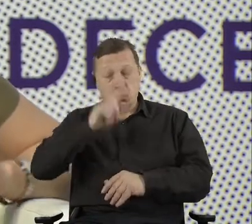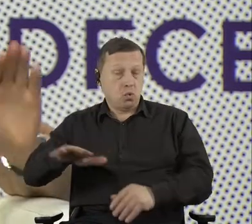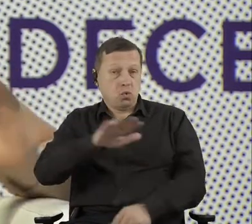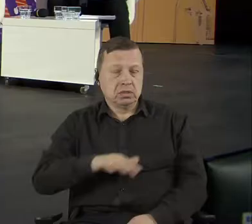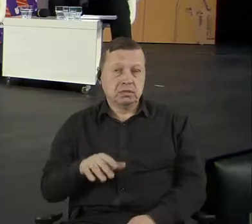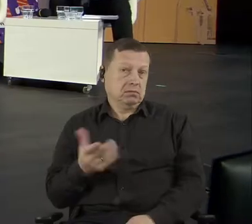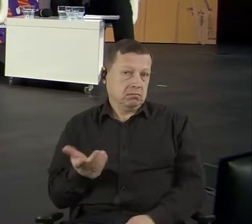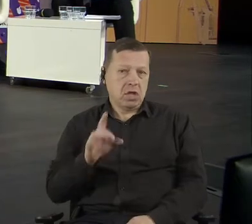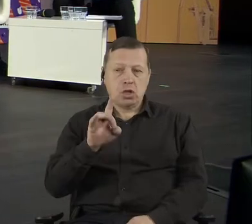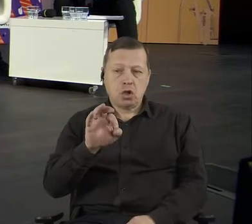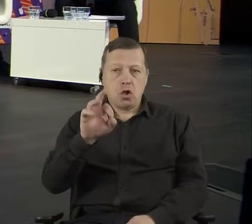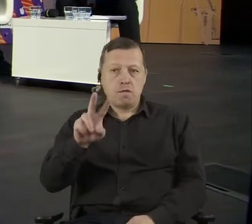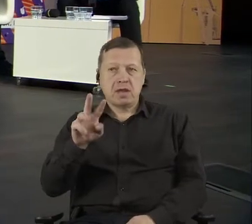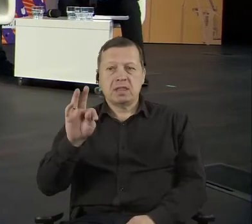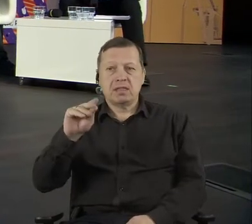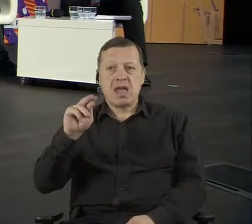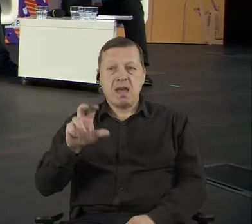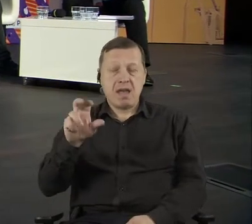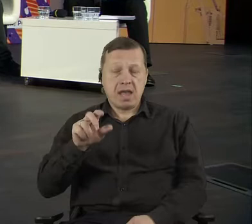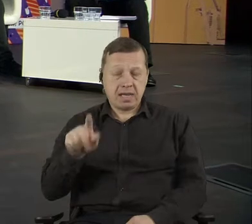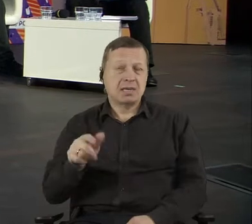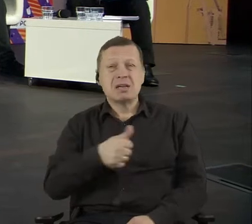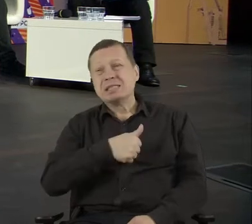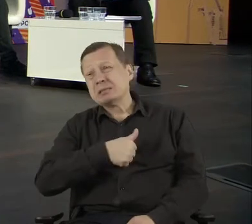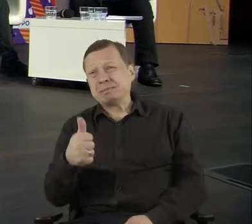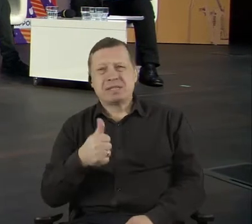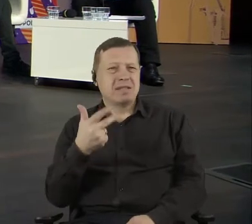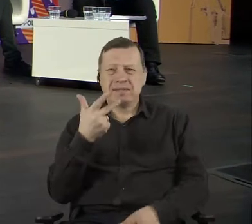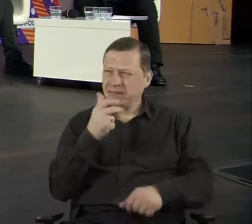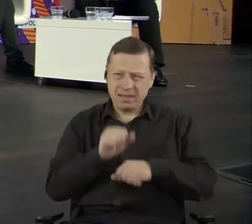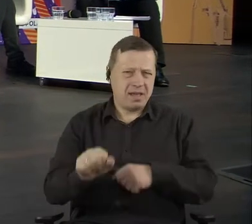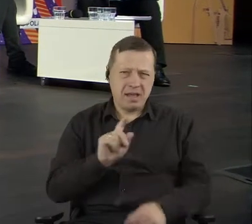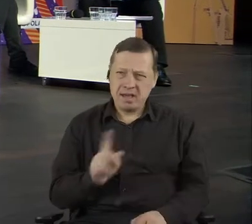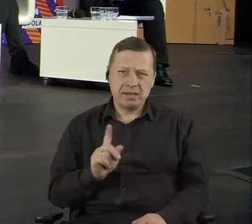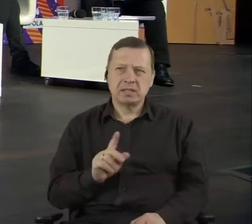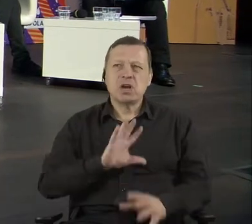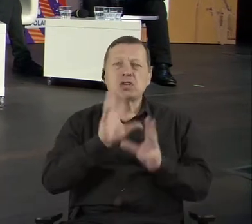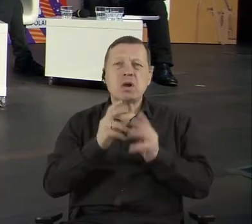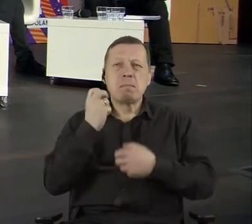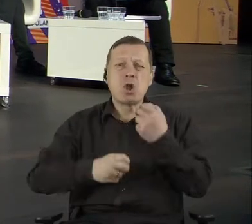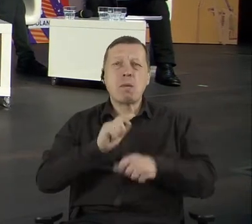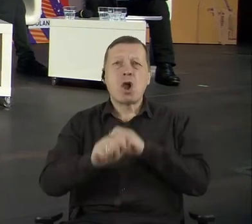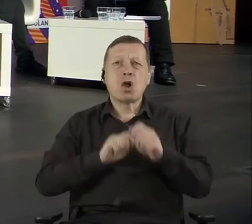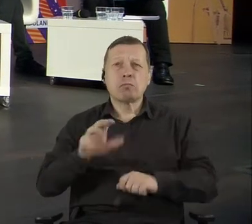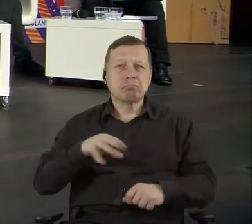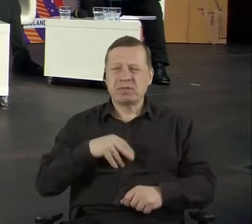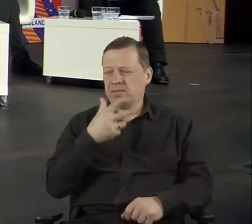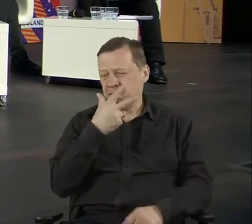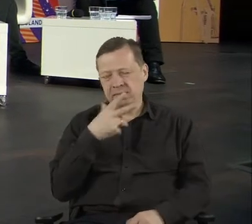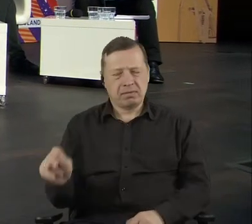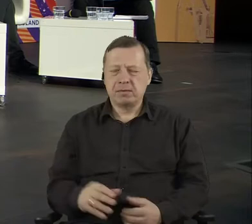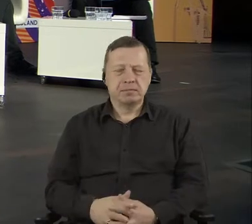the perfect remedy. I mean, one size doesn't fit all. Here we have the difference between the countries and between the interventions.